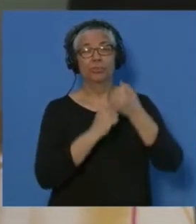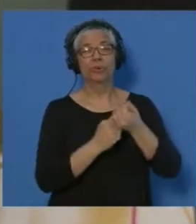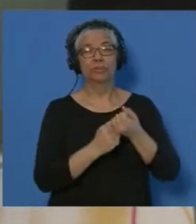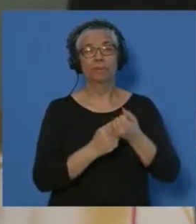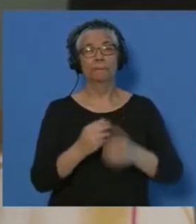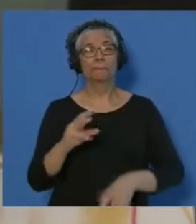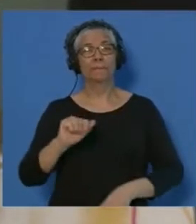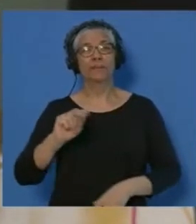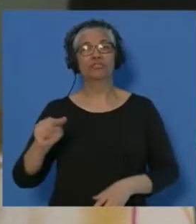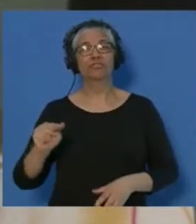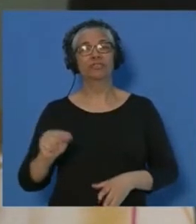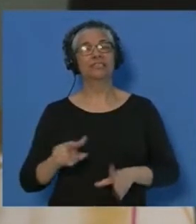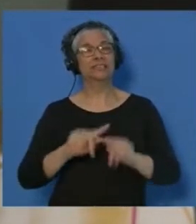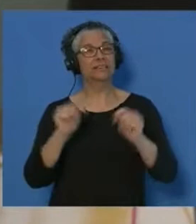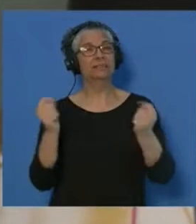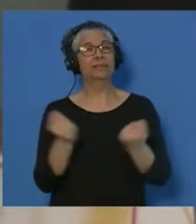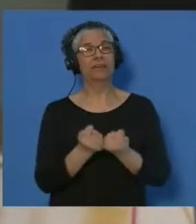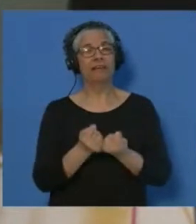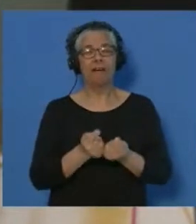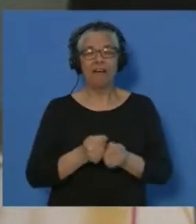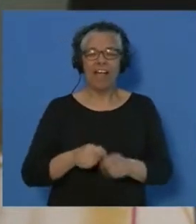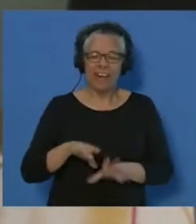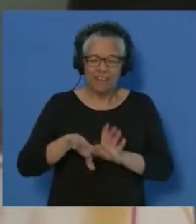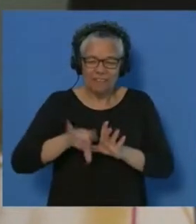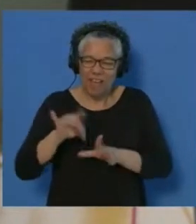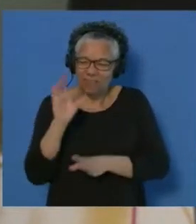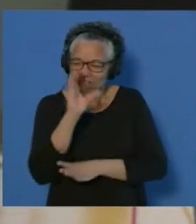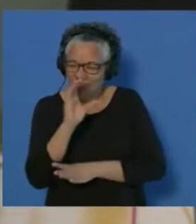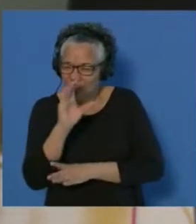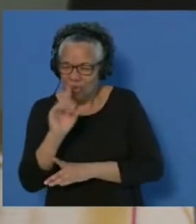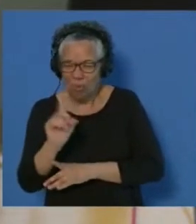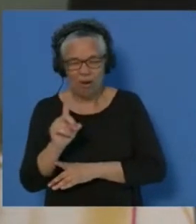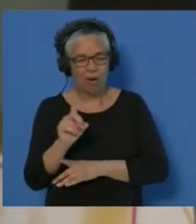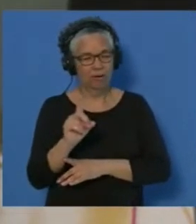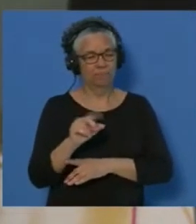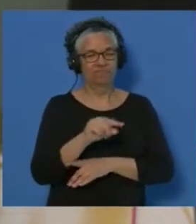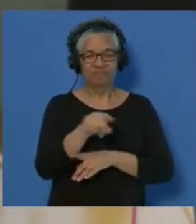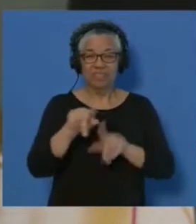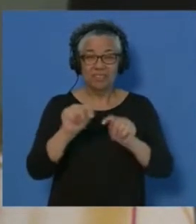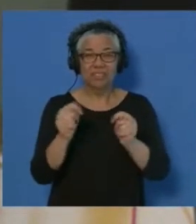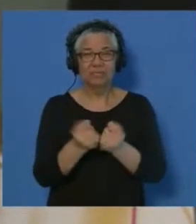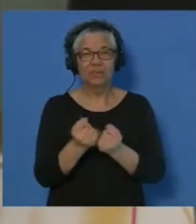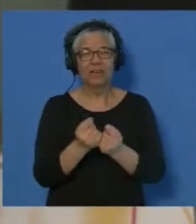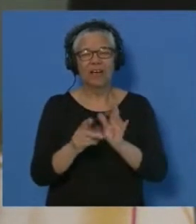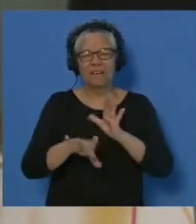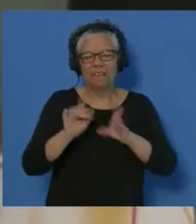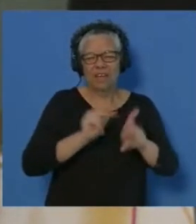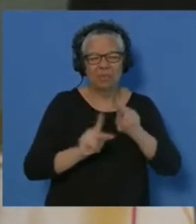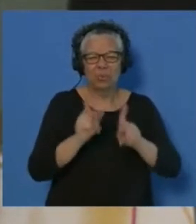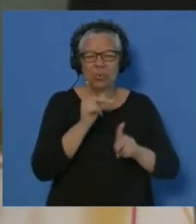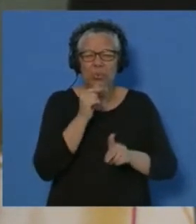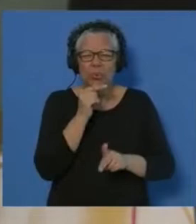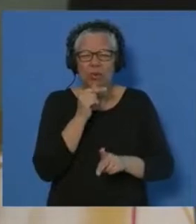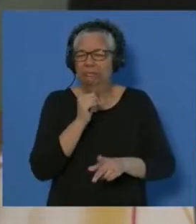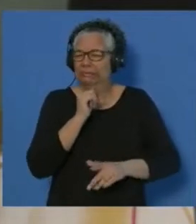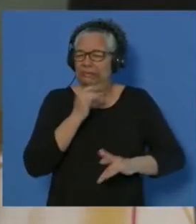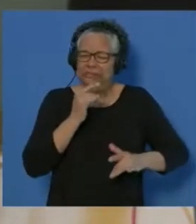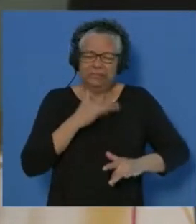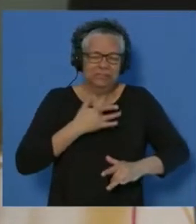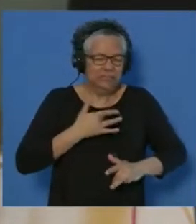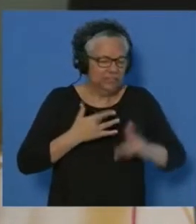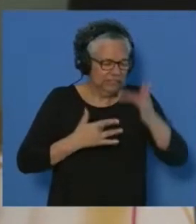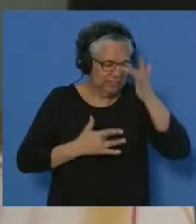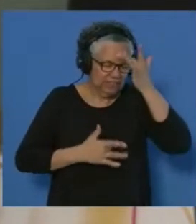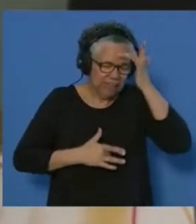and the contact tracers in their work to identify and contact persons if they are feeling unwell and provide support